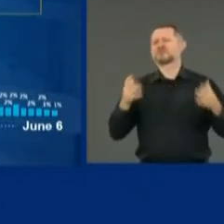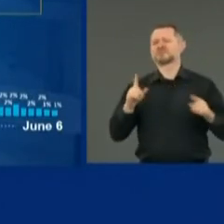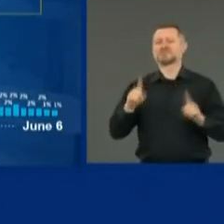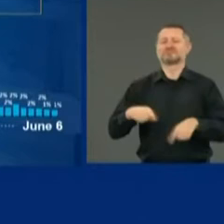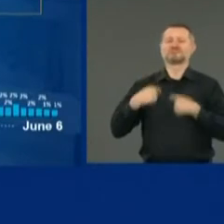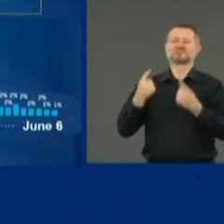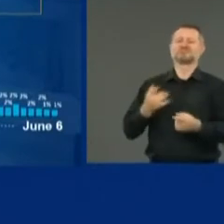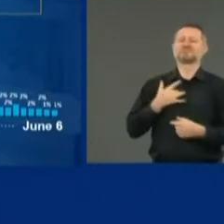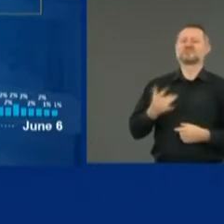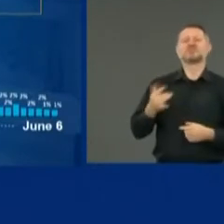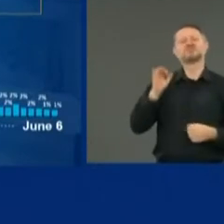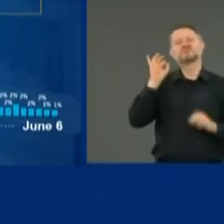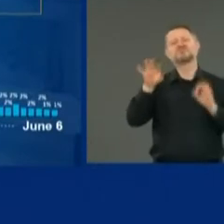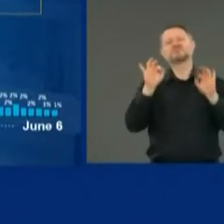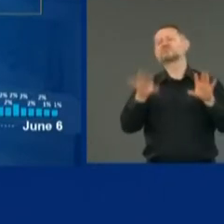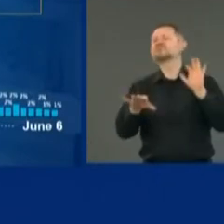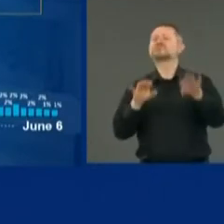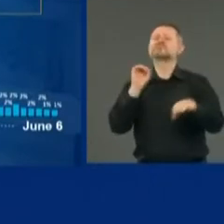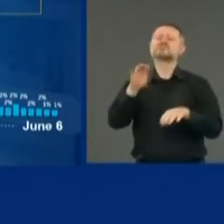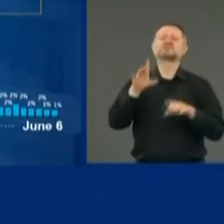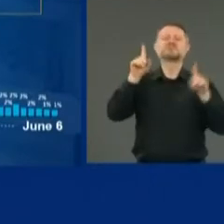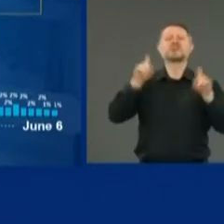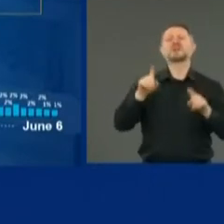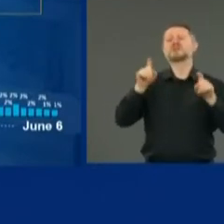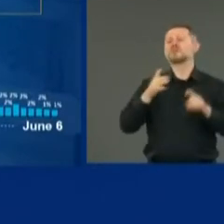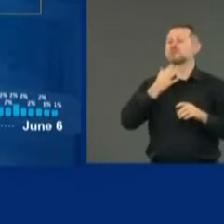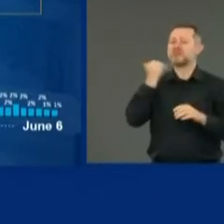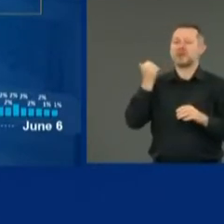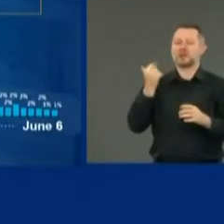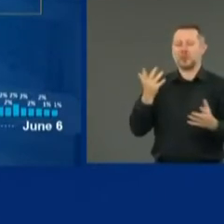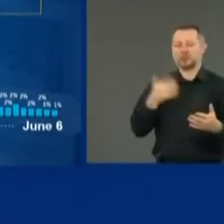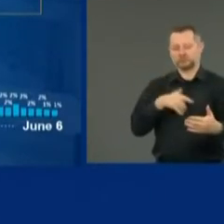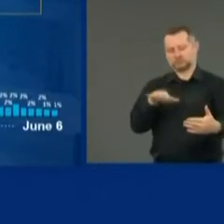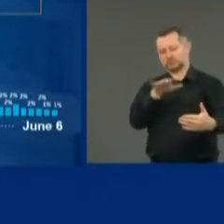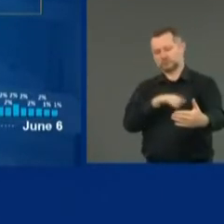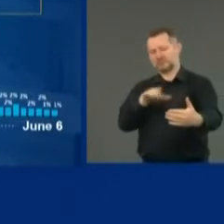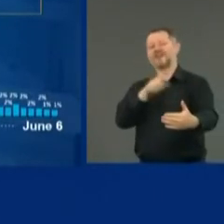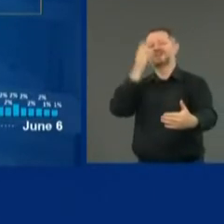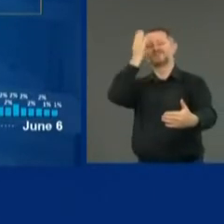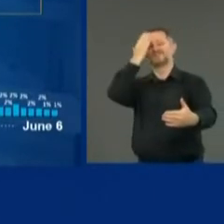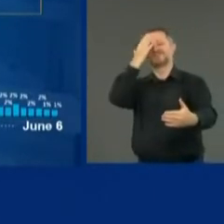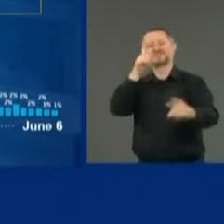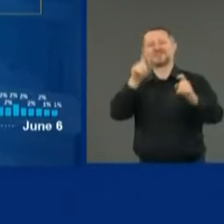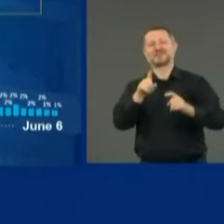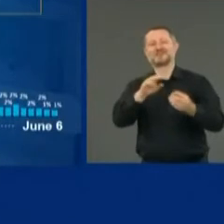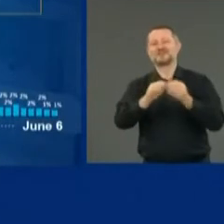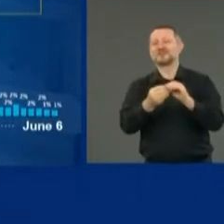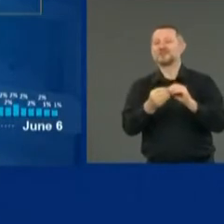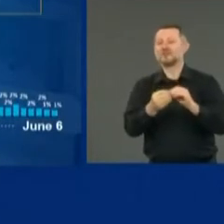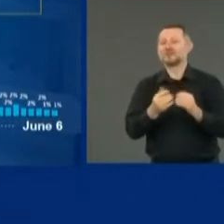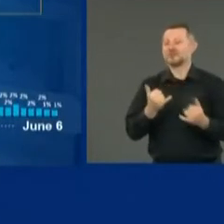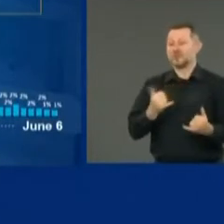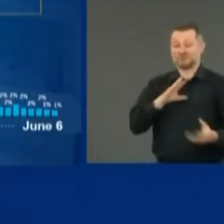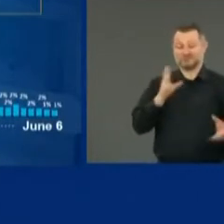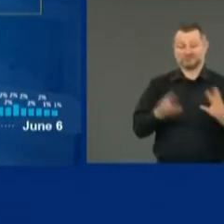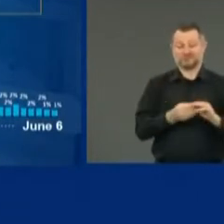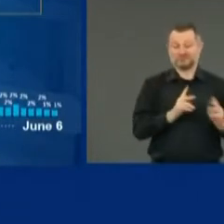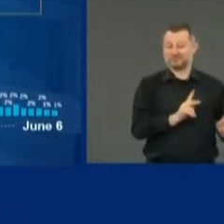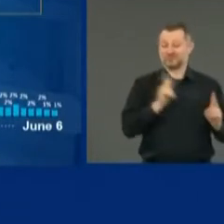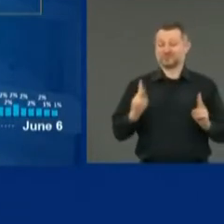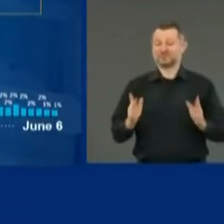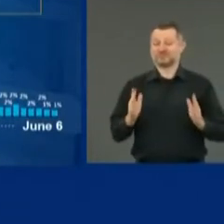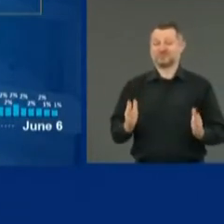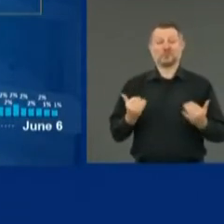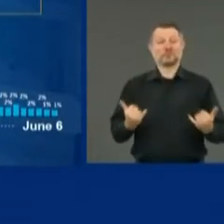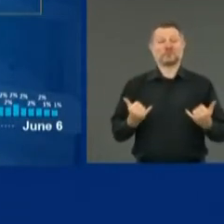the best mechanism to get a snapshot, right? Where are we today? You test today, and you